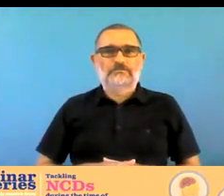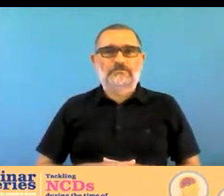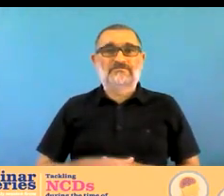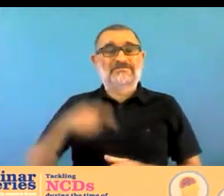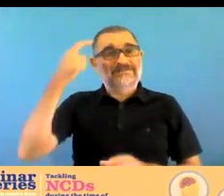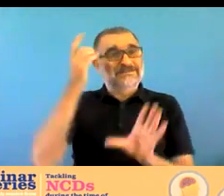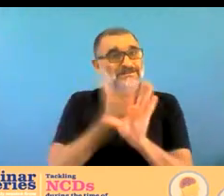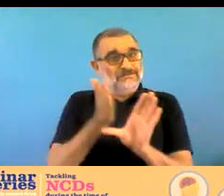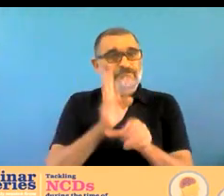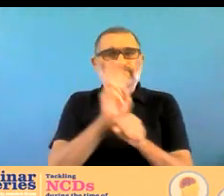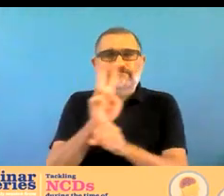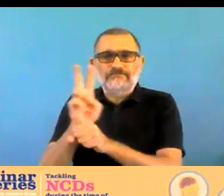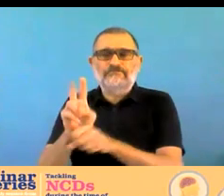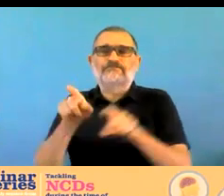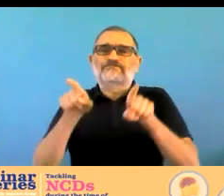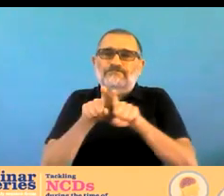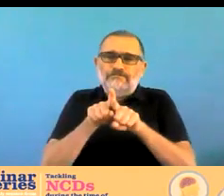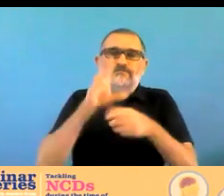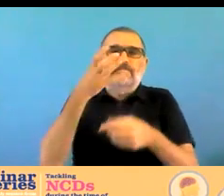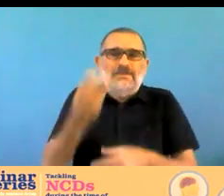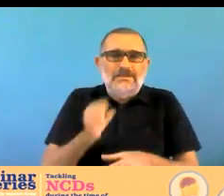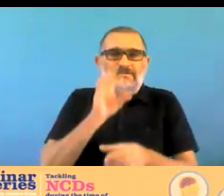some surprisingly so